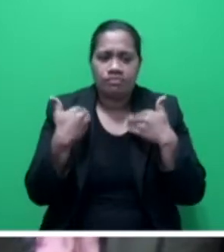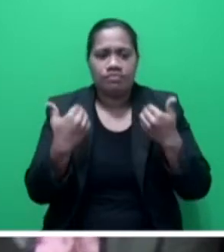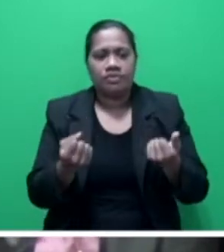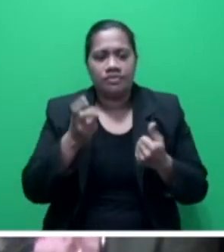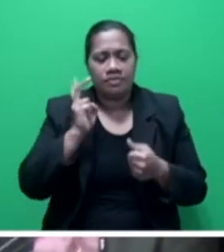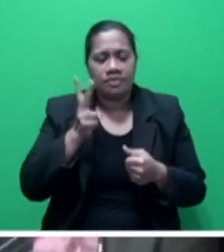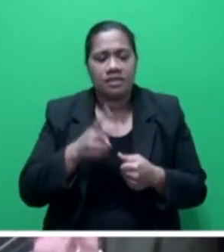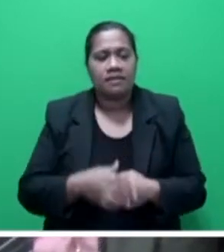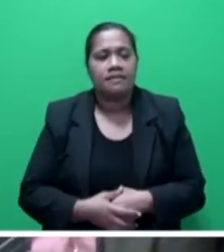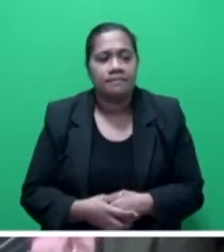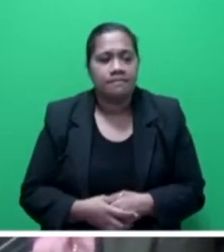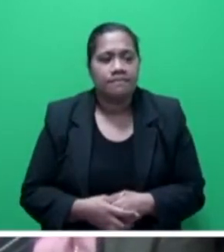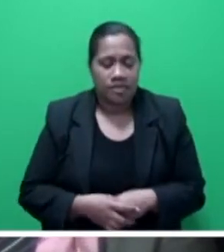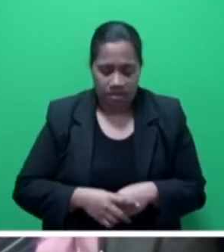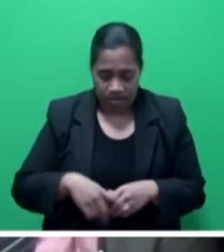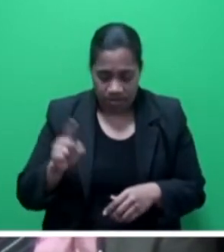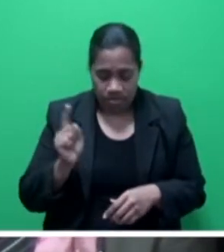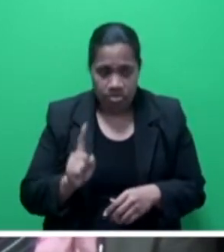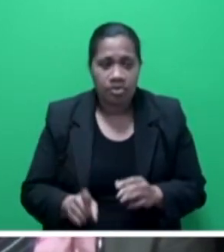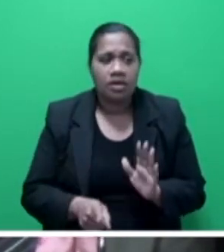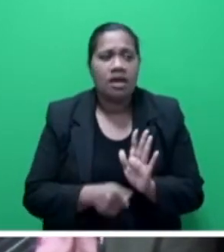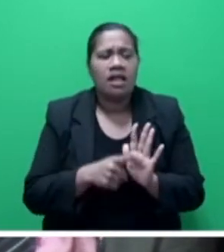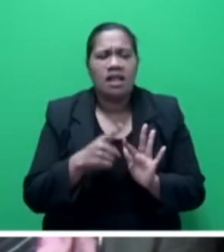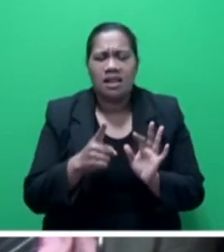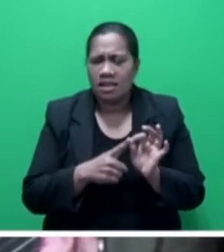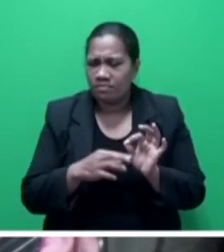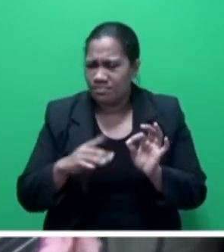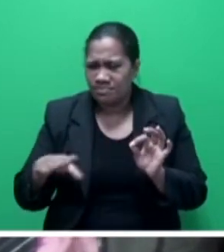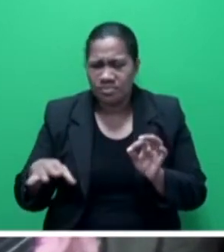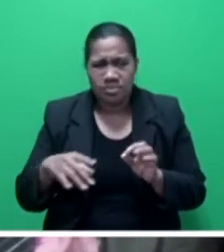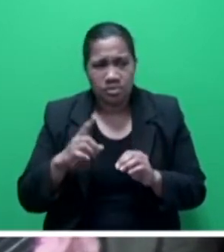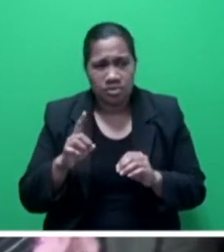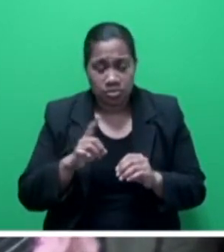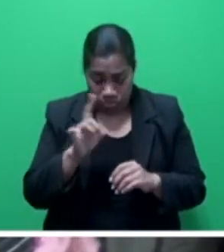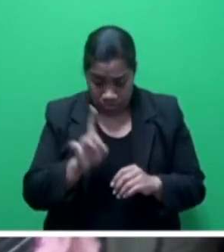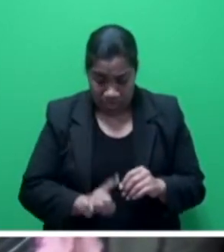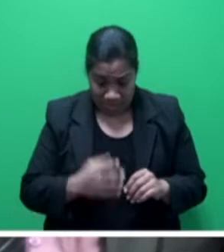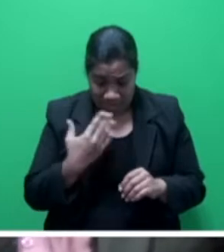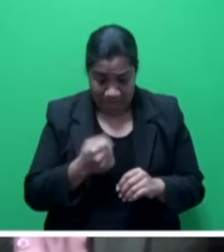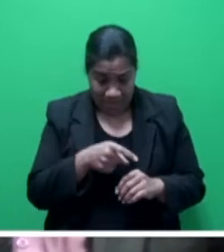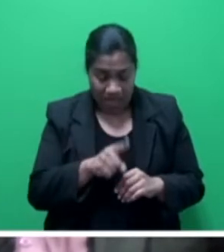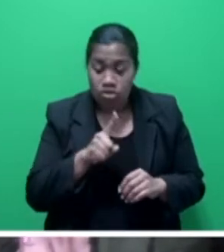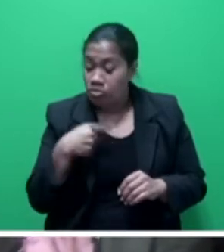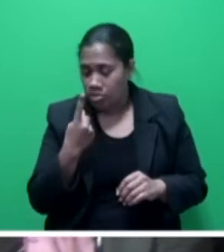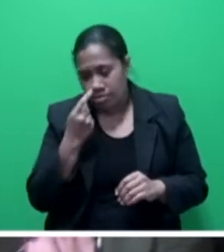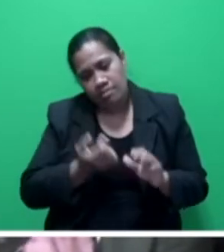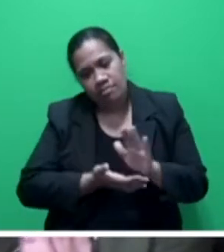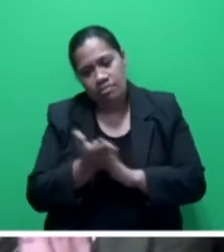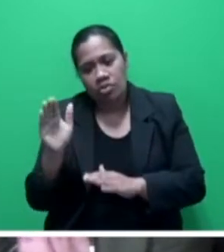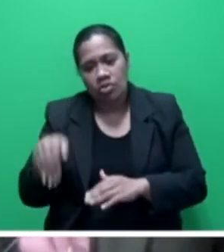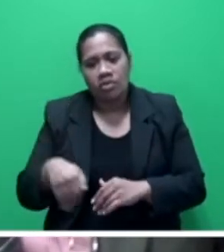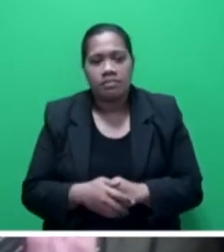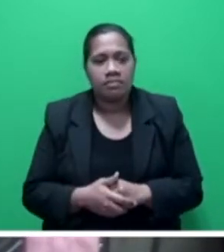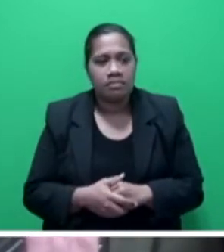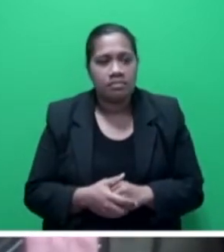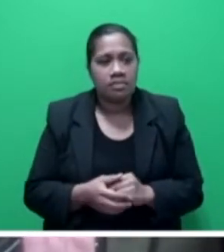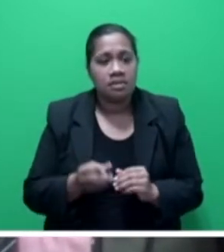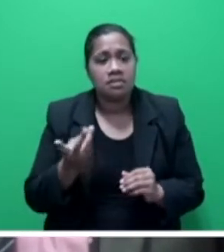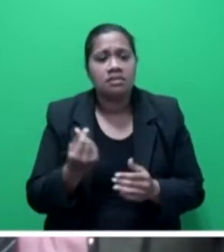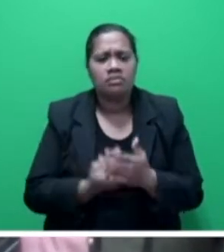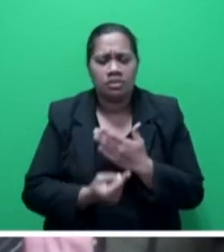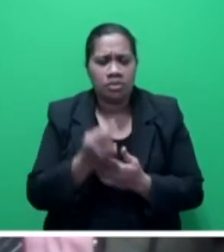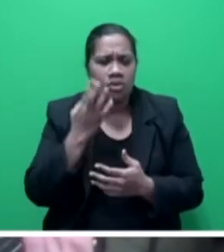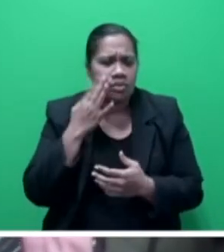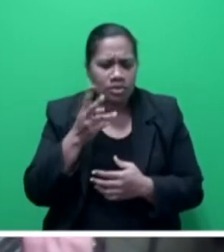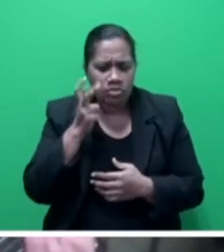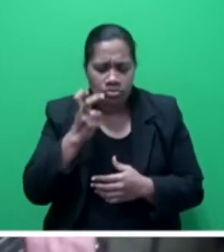appendicectomy today or laparoscopic cholecystectomy today and tomorrow they can go home. In some instances, when I was training in New Zealand, they